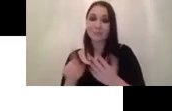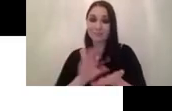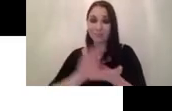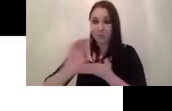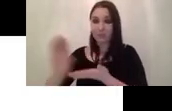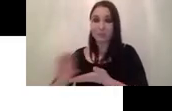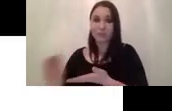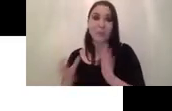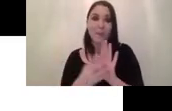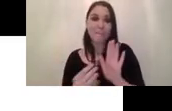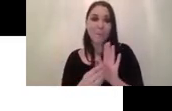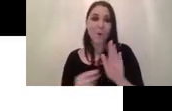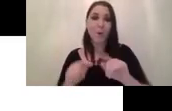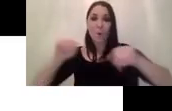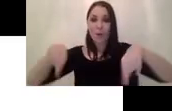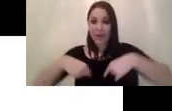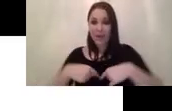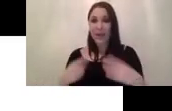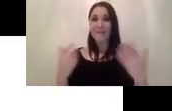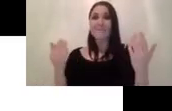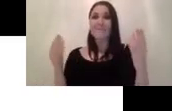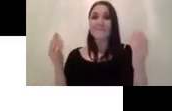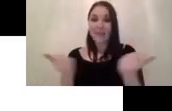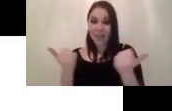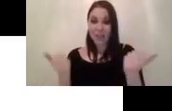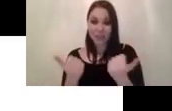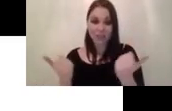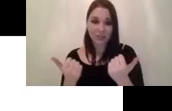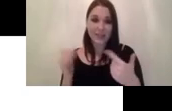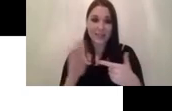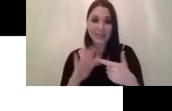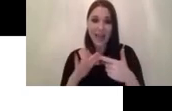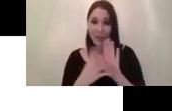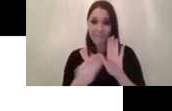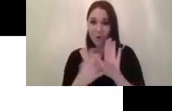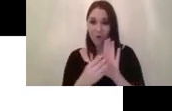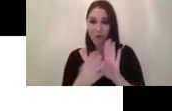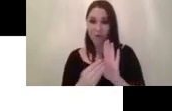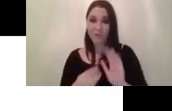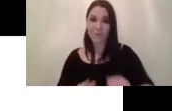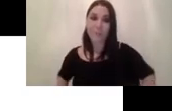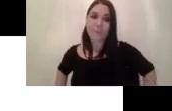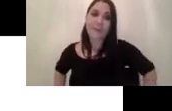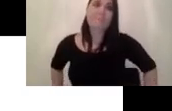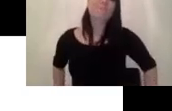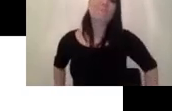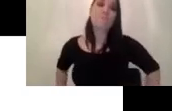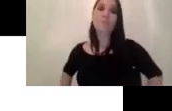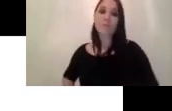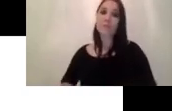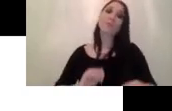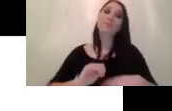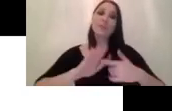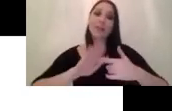finished a cycle of one model deployment uh again said we have